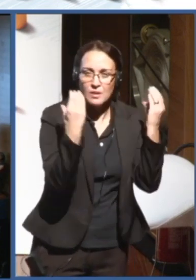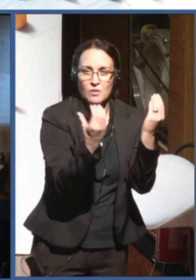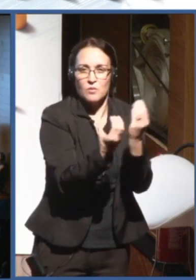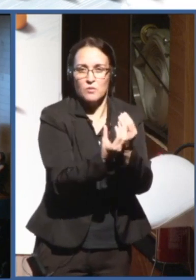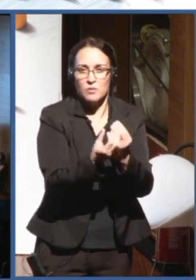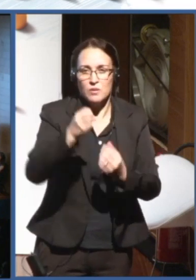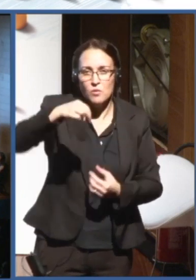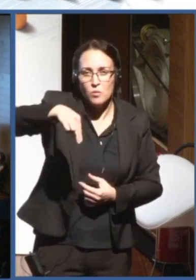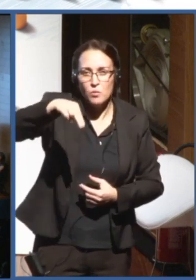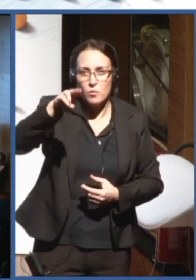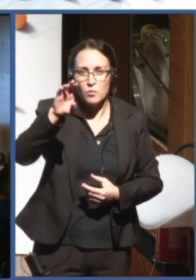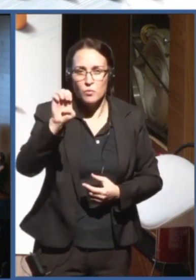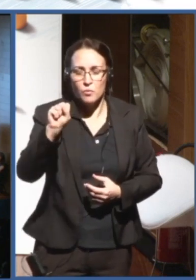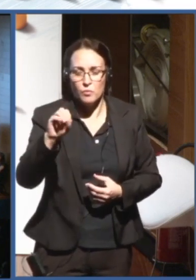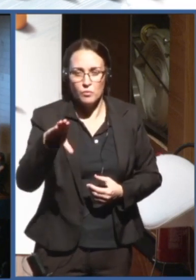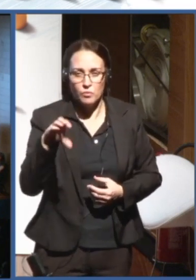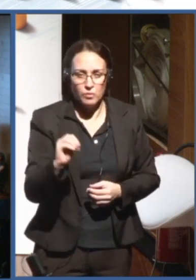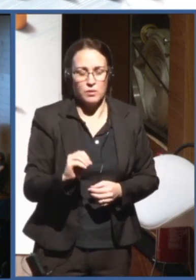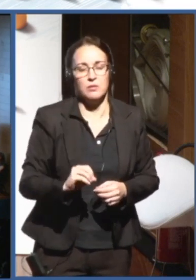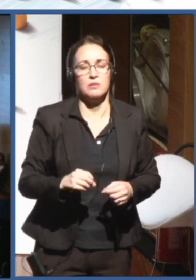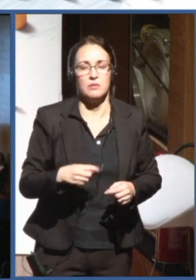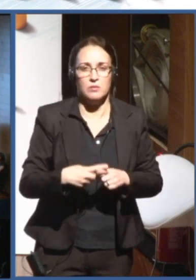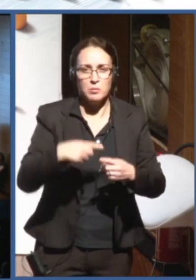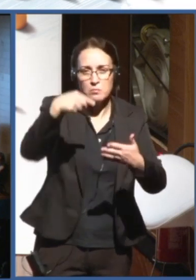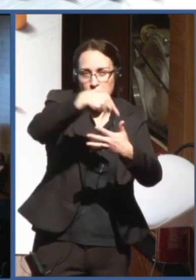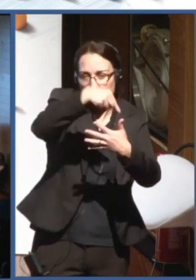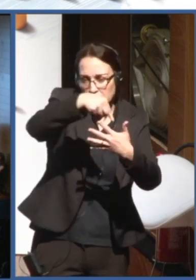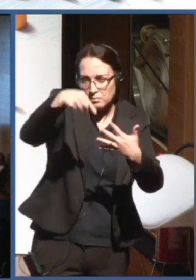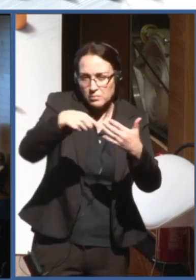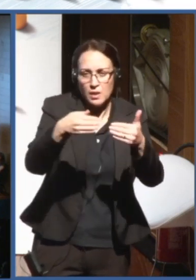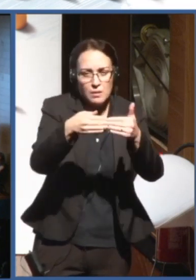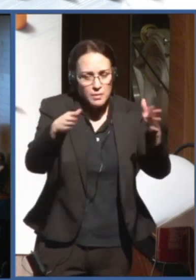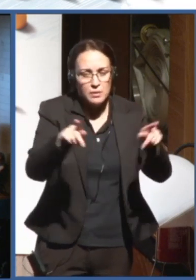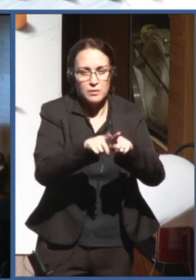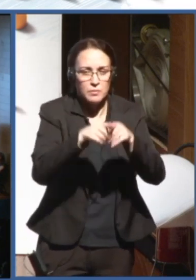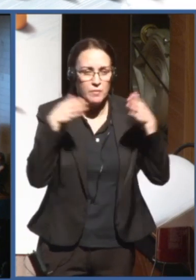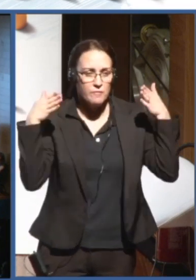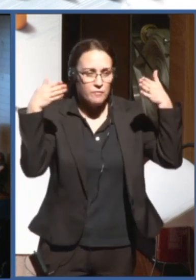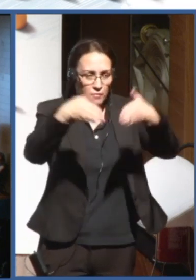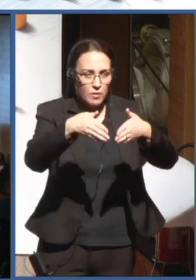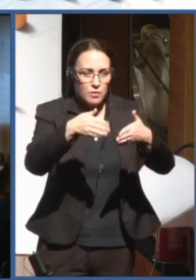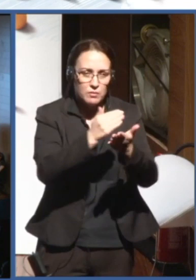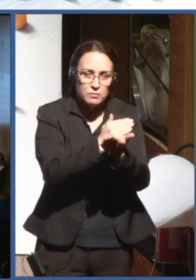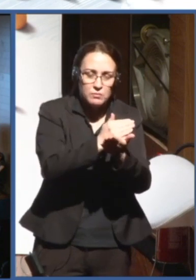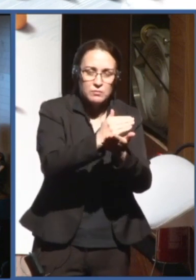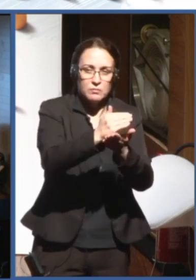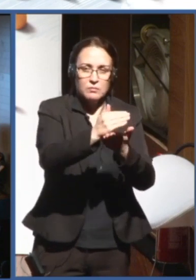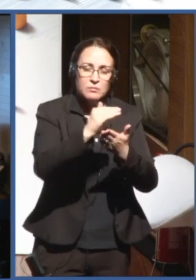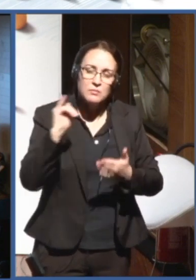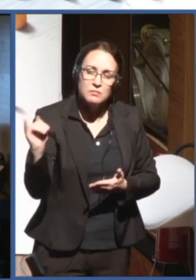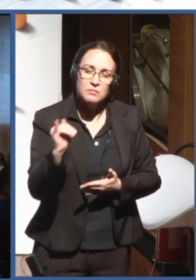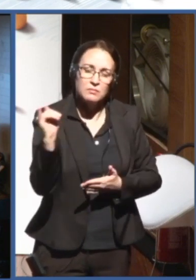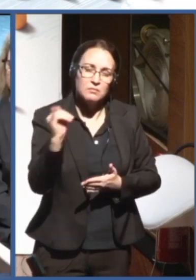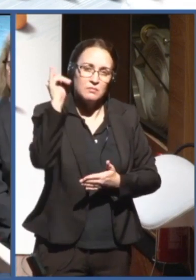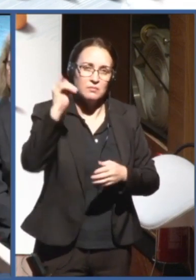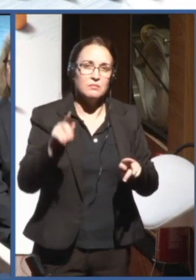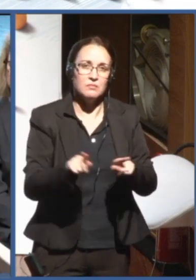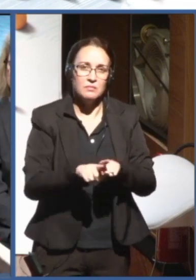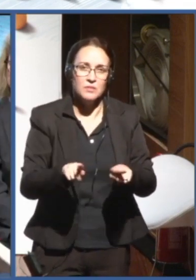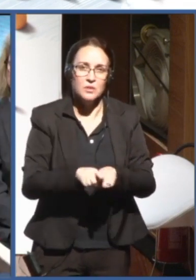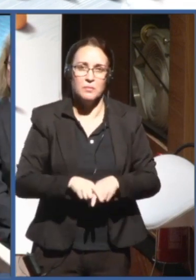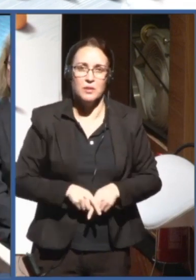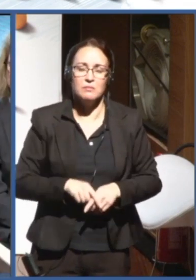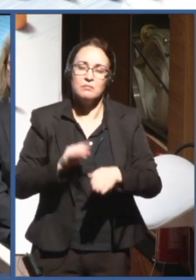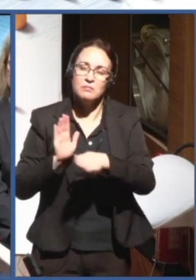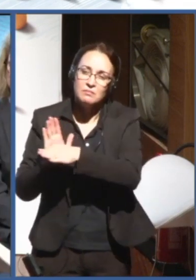previous panel, the importance of open data initiatives and open data solutions. And open education resources will help also to raise awareness among people, among